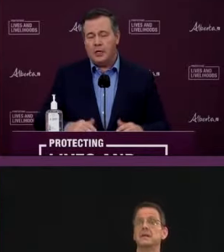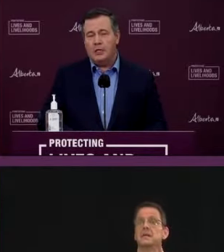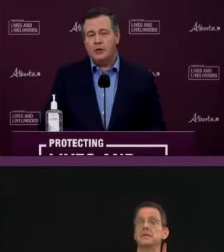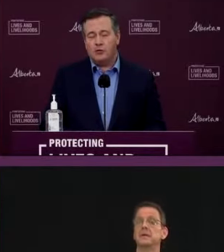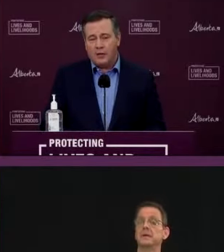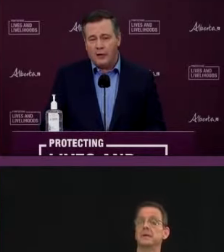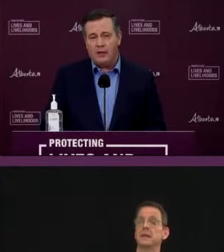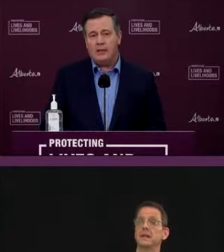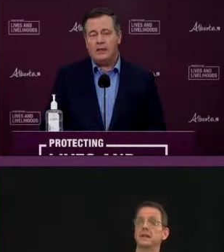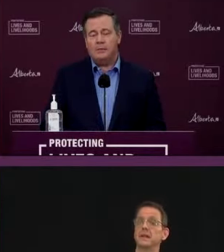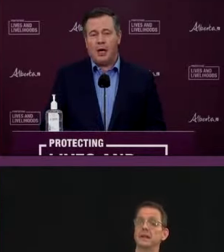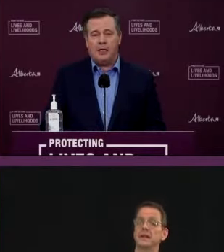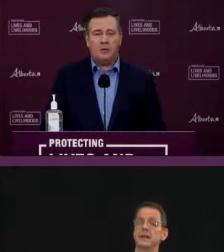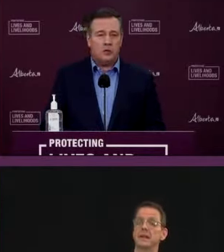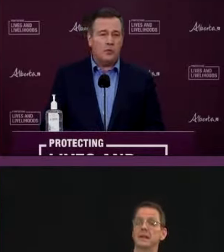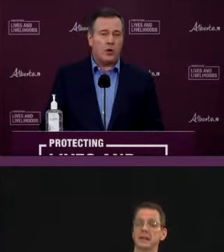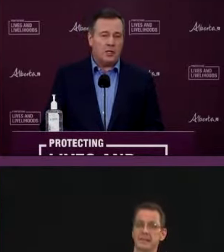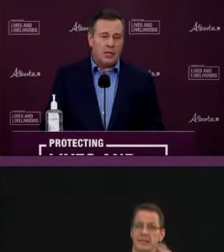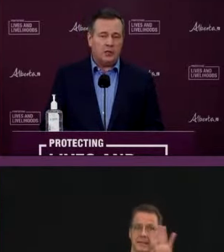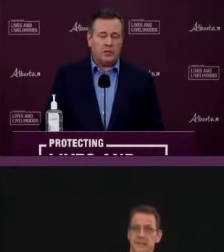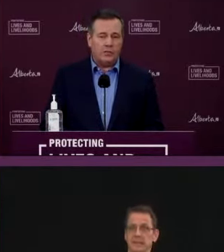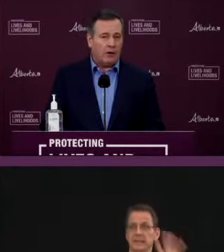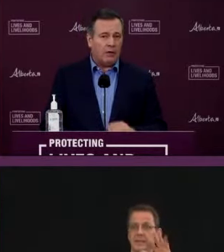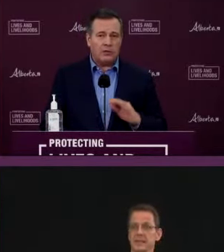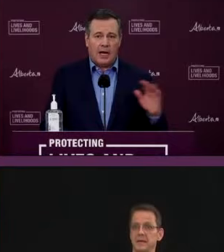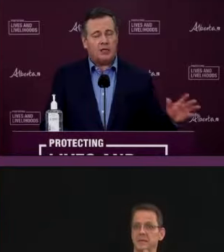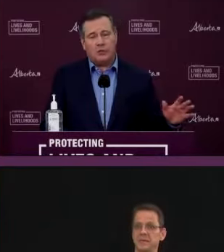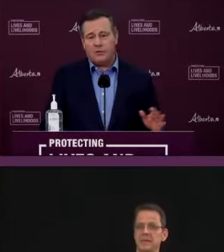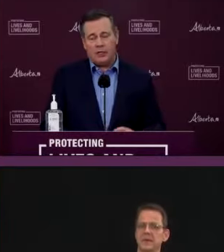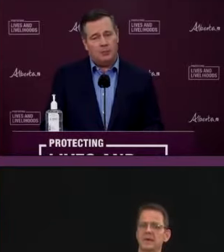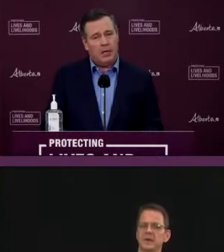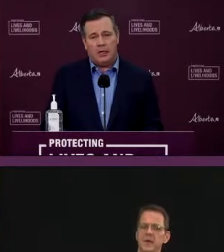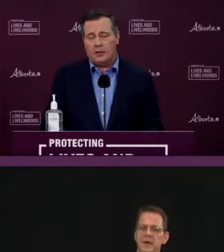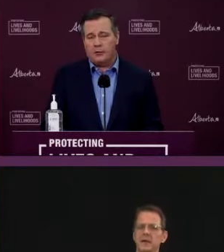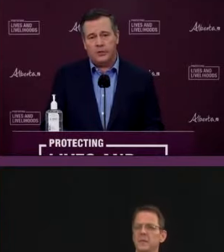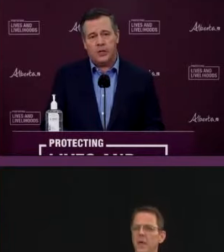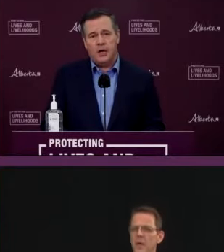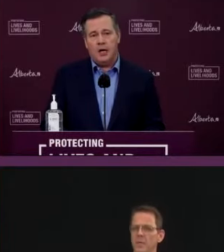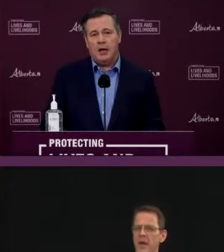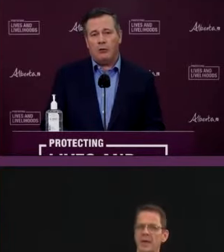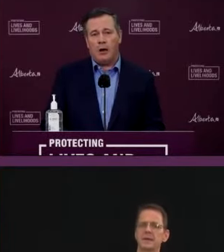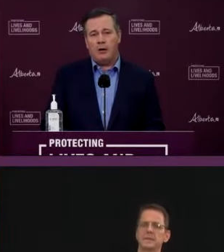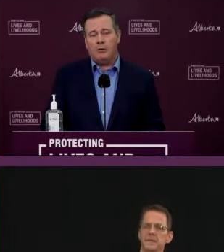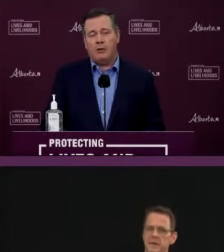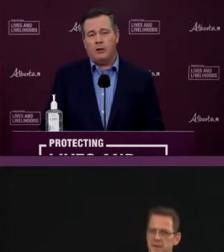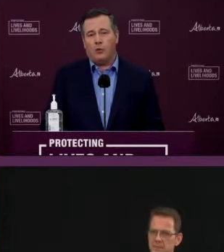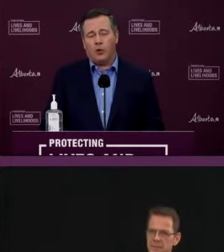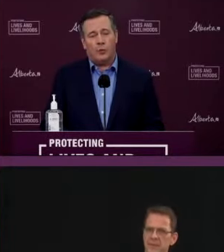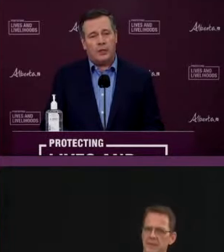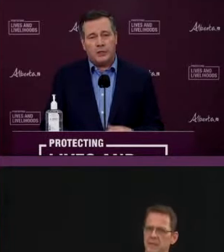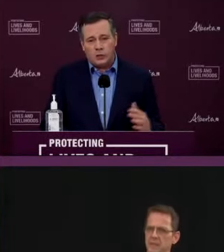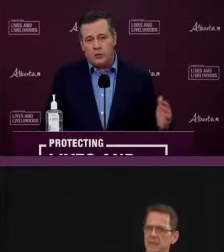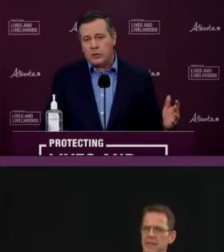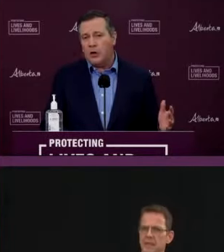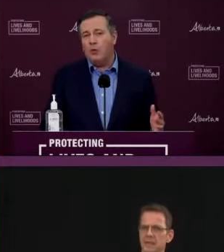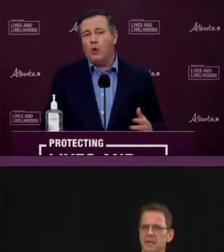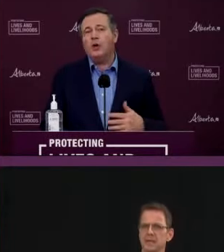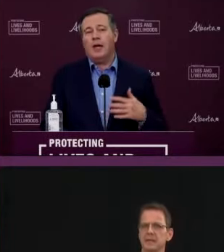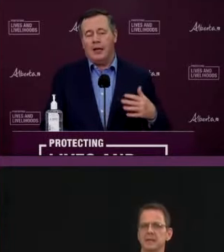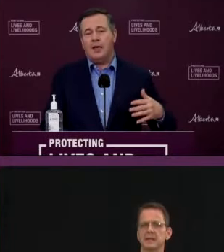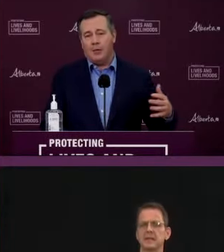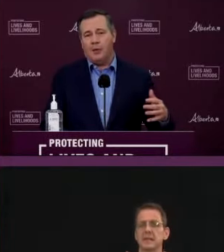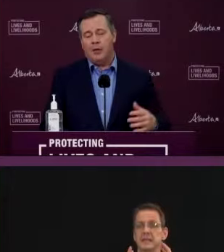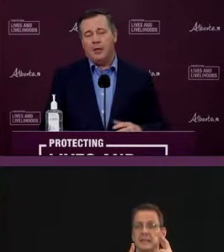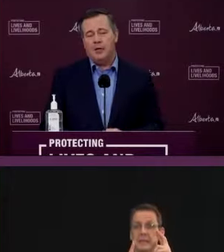hold driven by these new more contagious variants as we've seen in many countries around the world because to do so